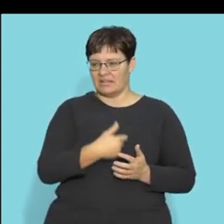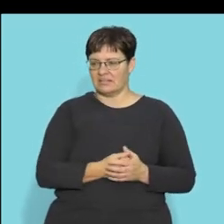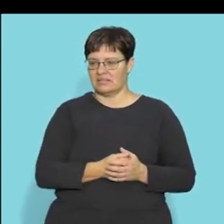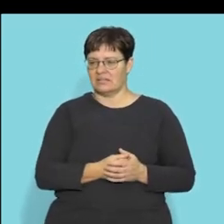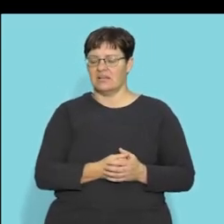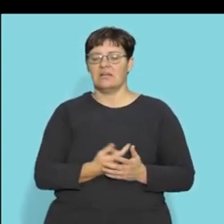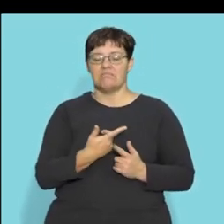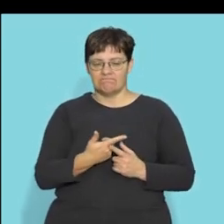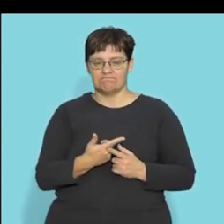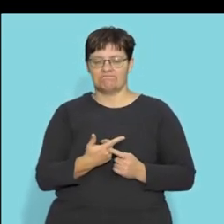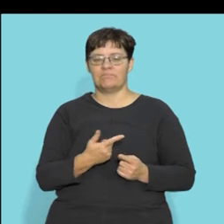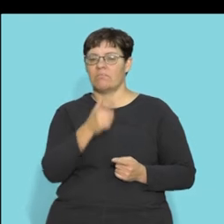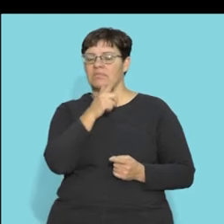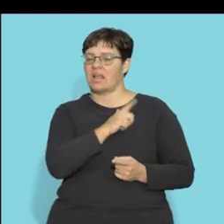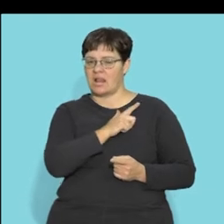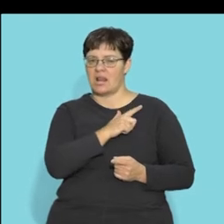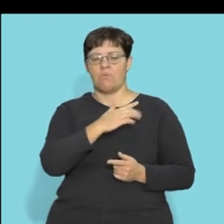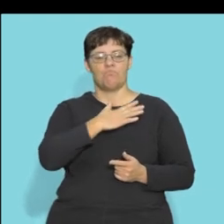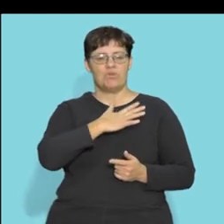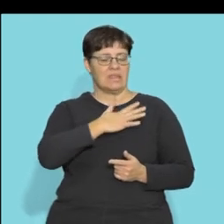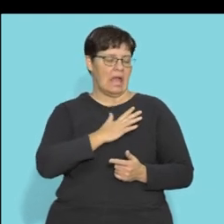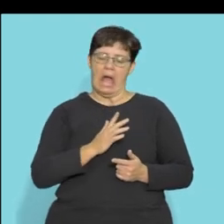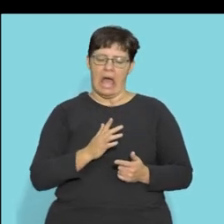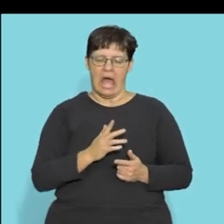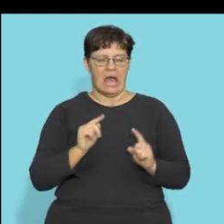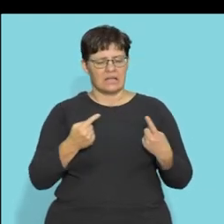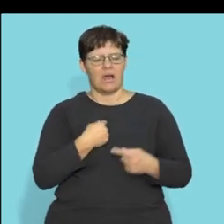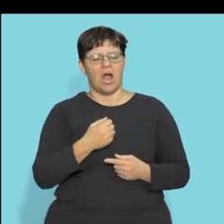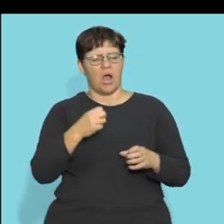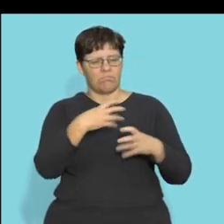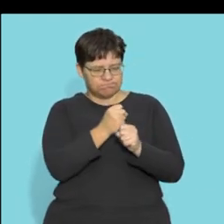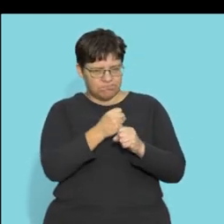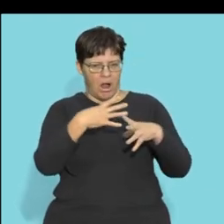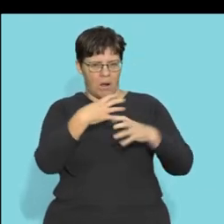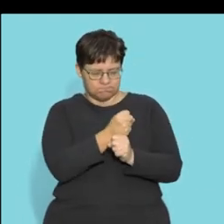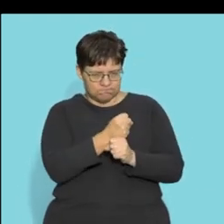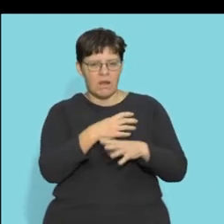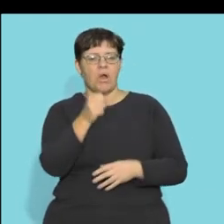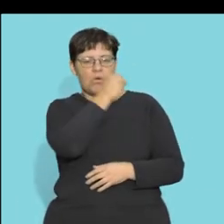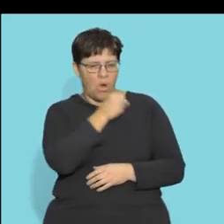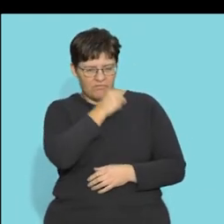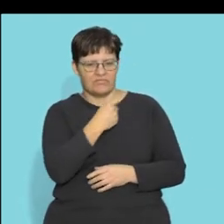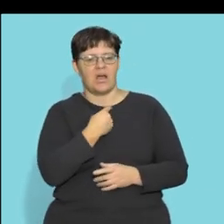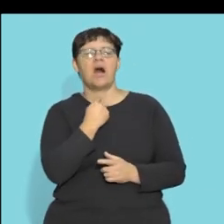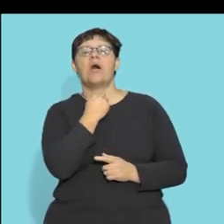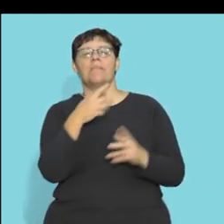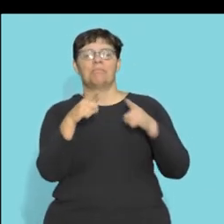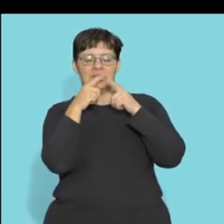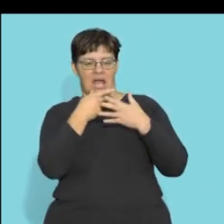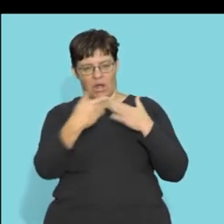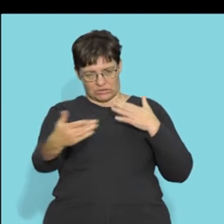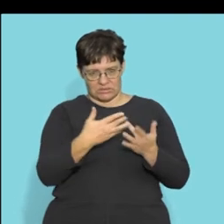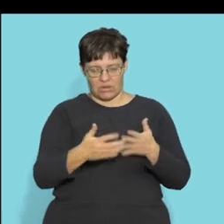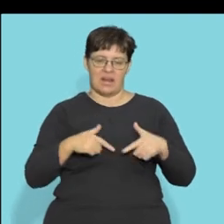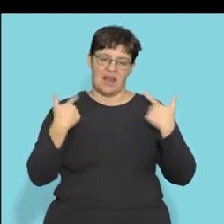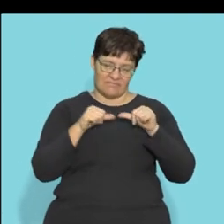your lungs now the medulla oblongata is telling your breathing muscles please contract and relax so you can cough and get that pizza